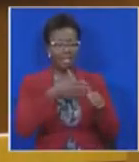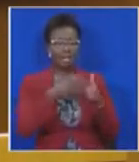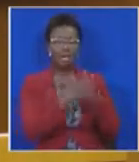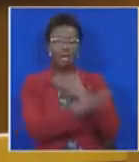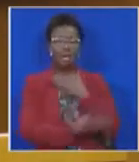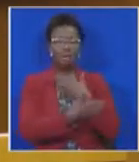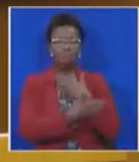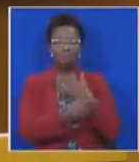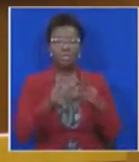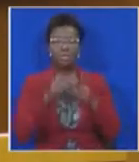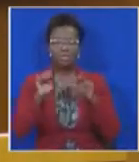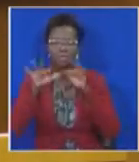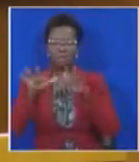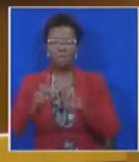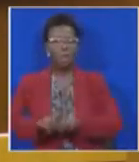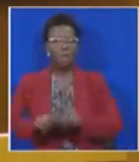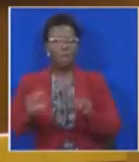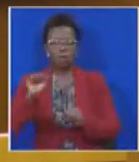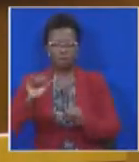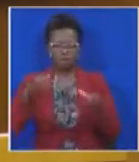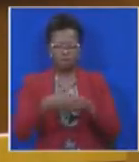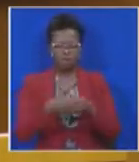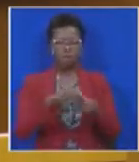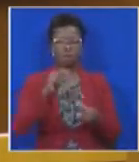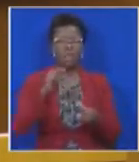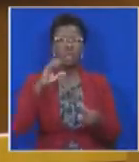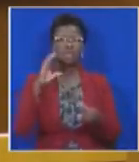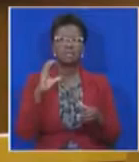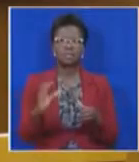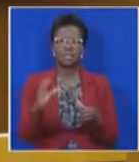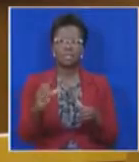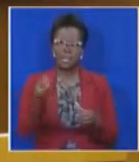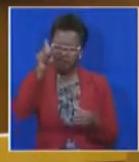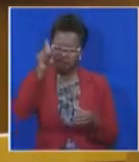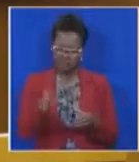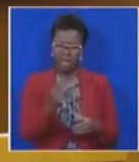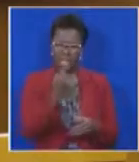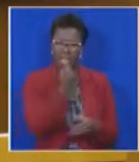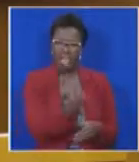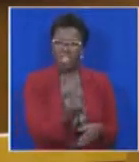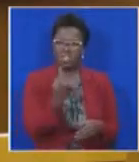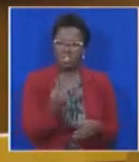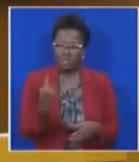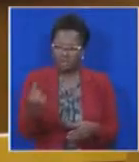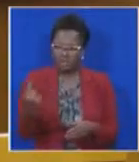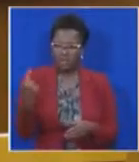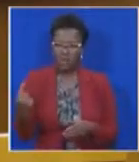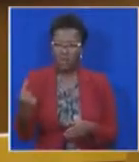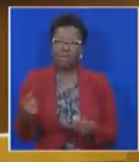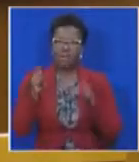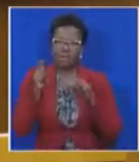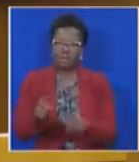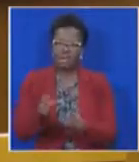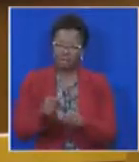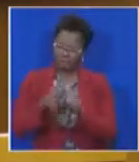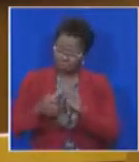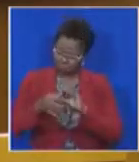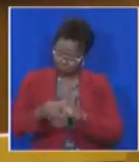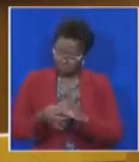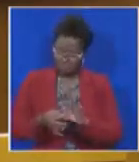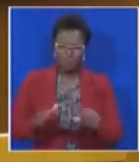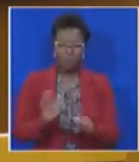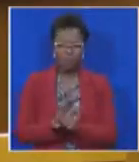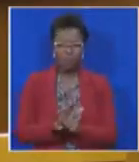people first and not its party. It is time for each and every one of us to commit to South Africa